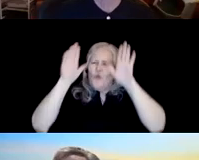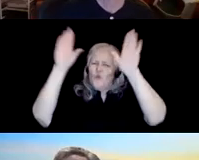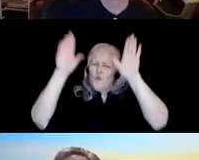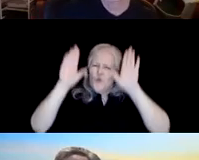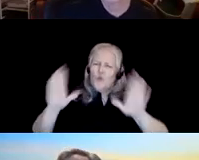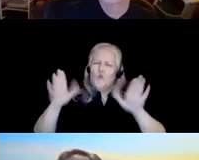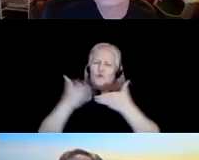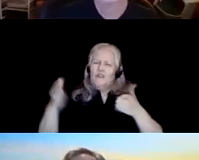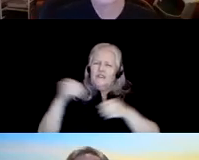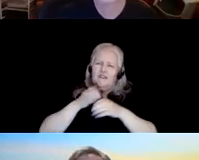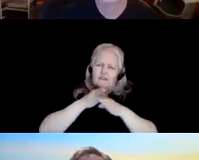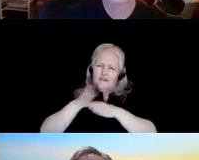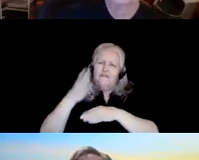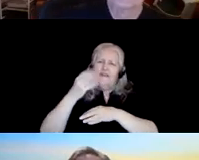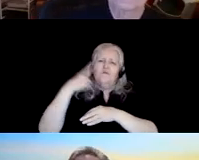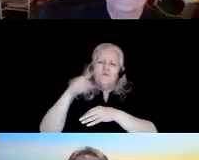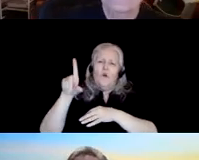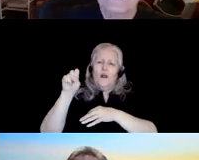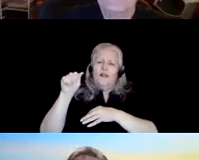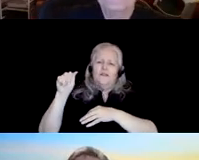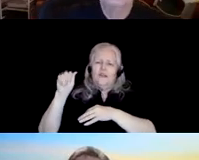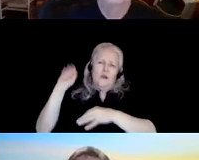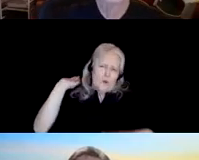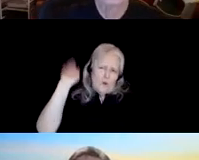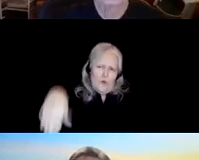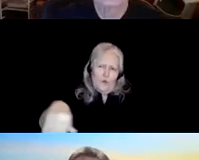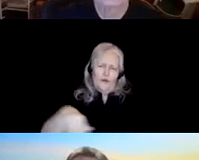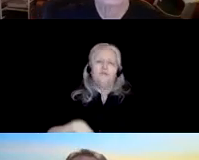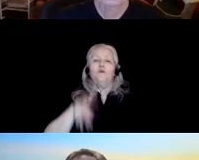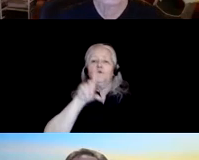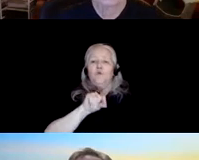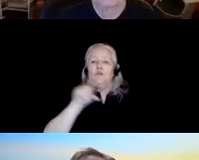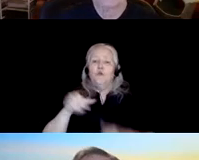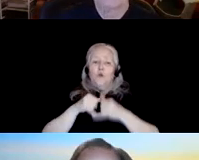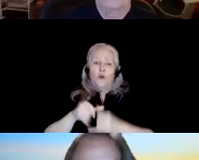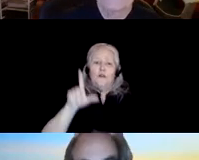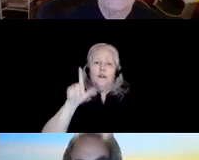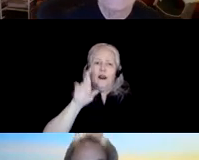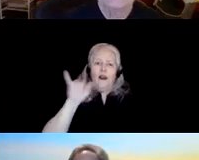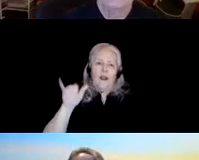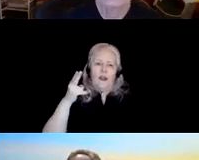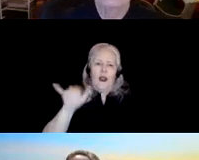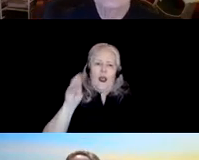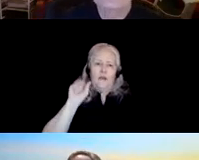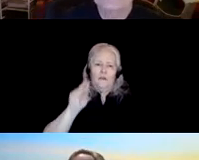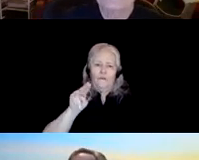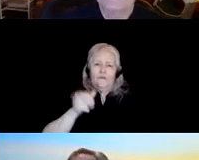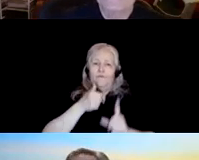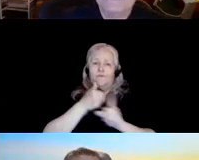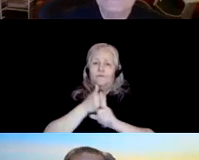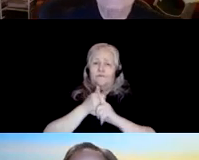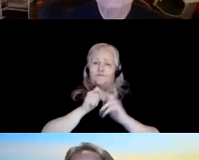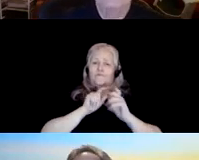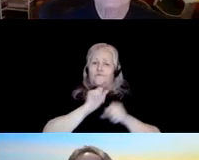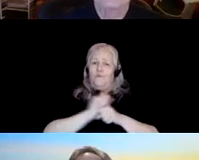and to the society throughout their career. The 2020 award goes to Larry Hyman. Larry Hyman. Hyman's career is